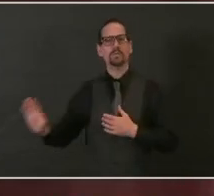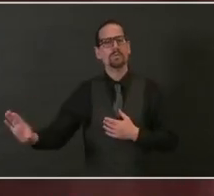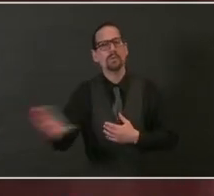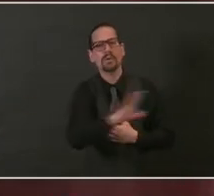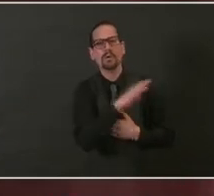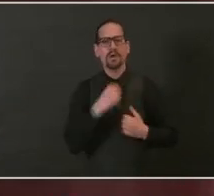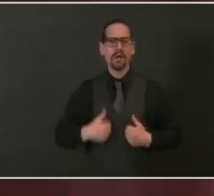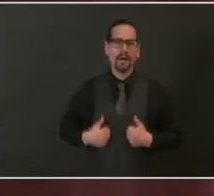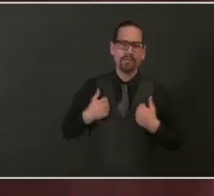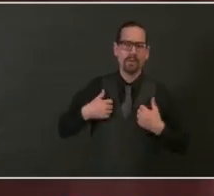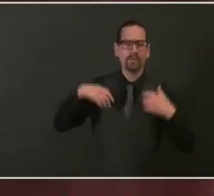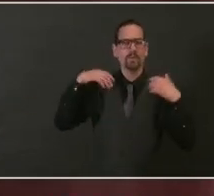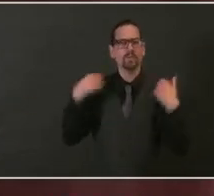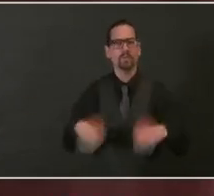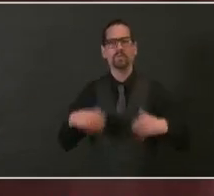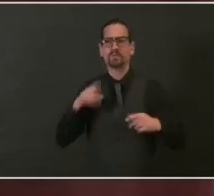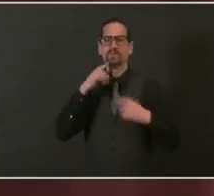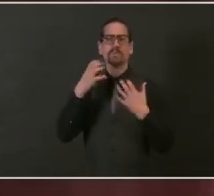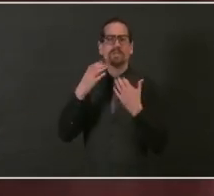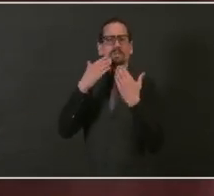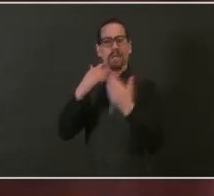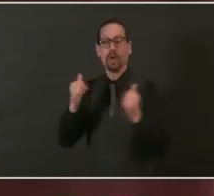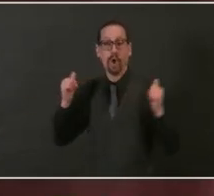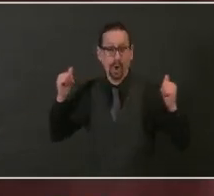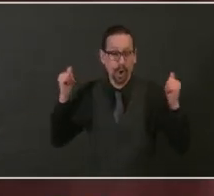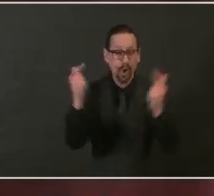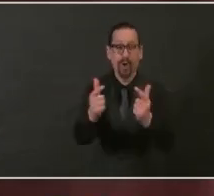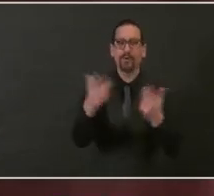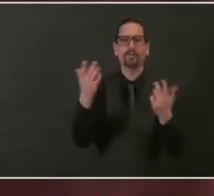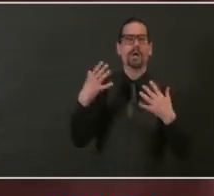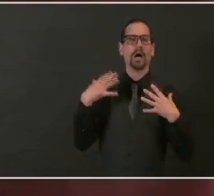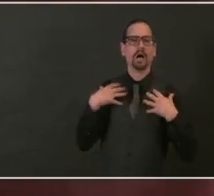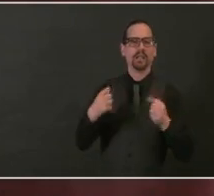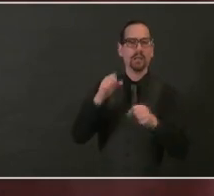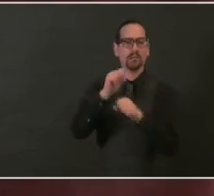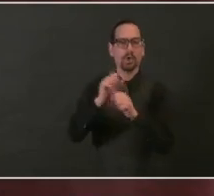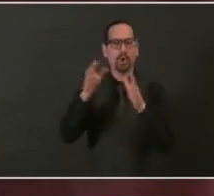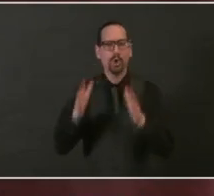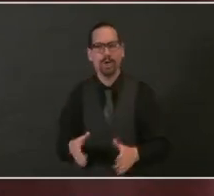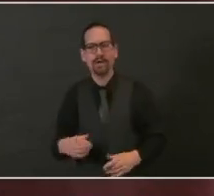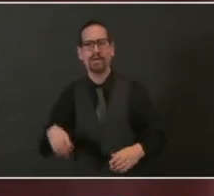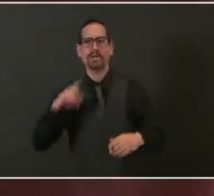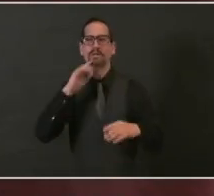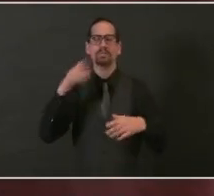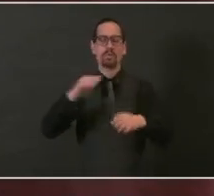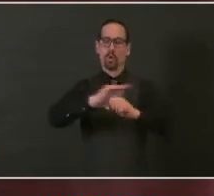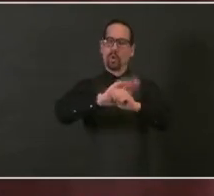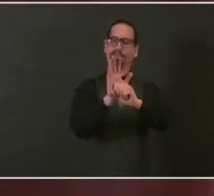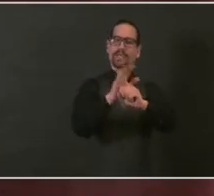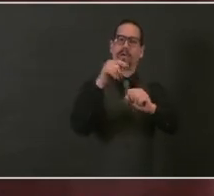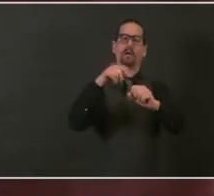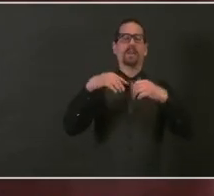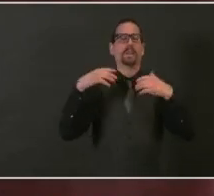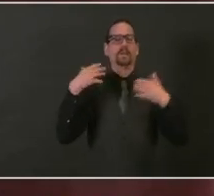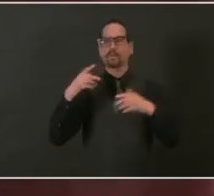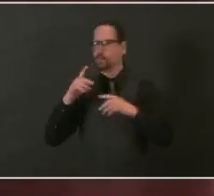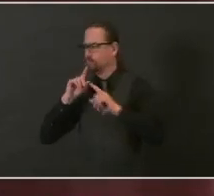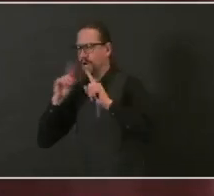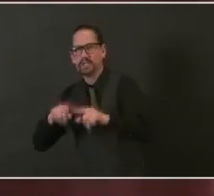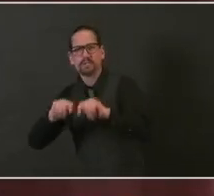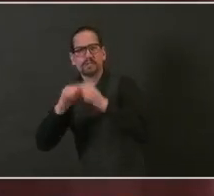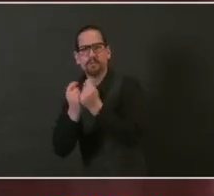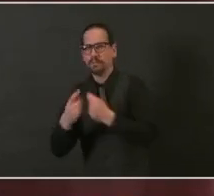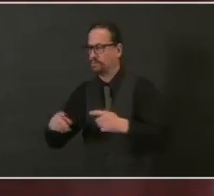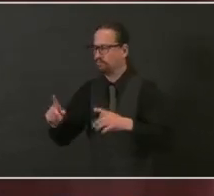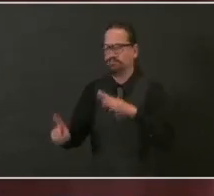COVID-19 response team for their tremendous sacrifices, commitment, and relentless